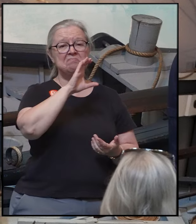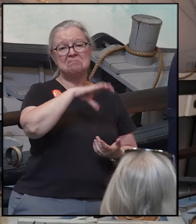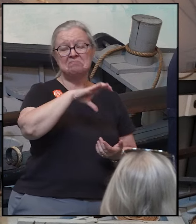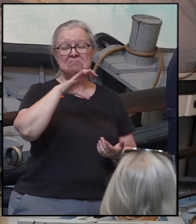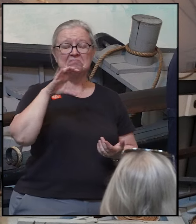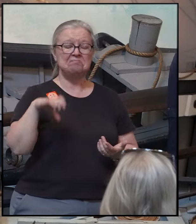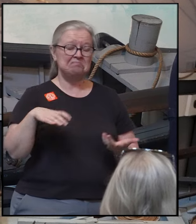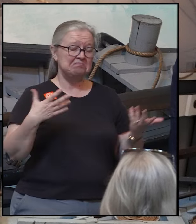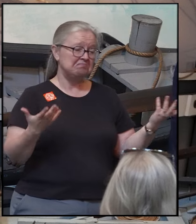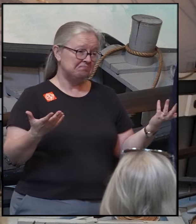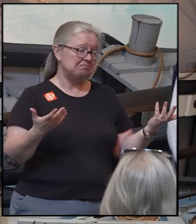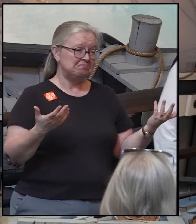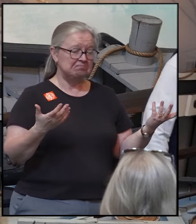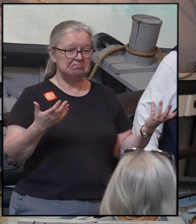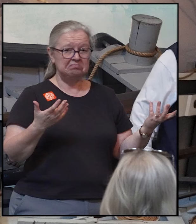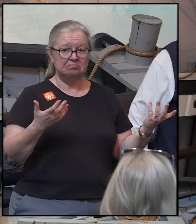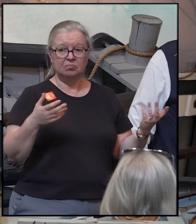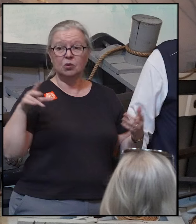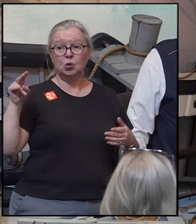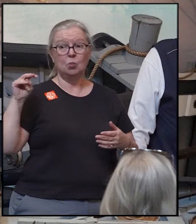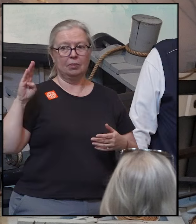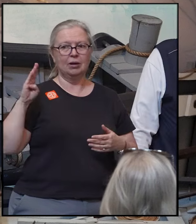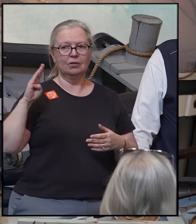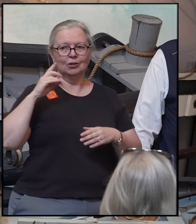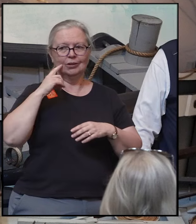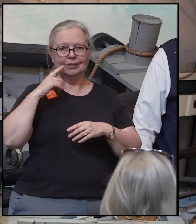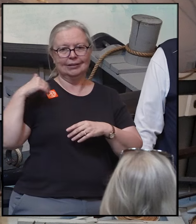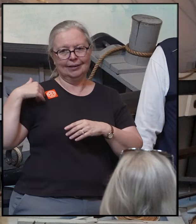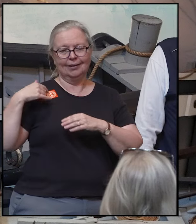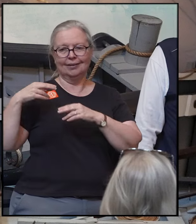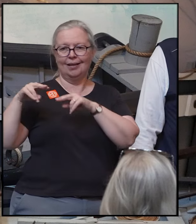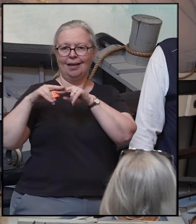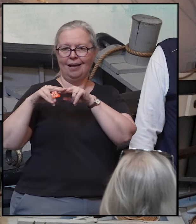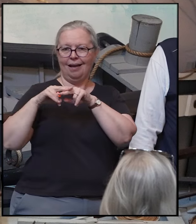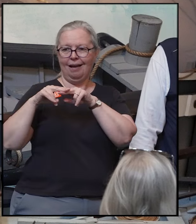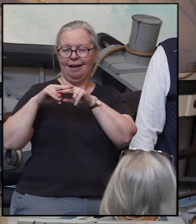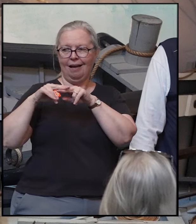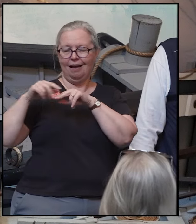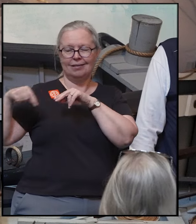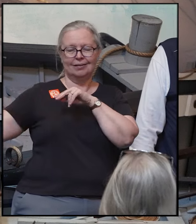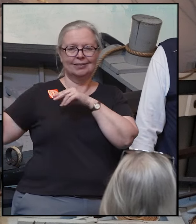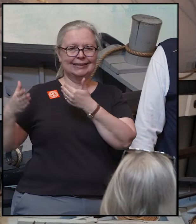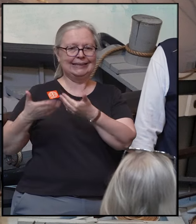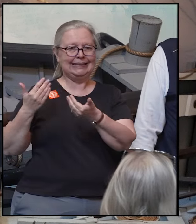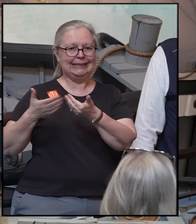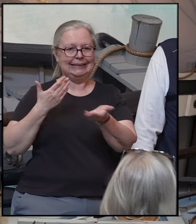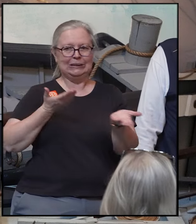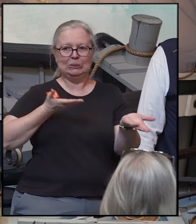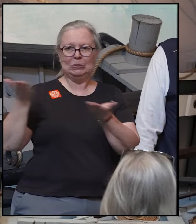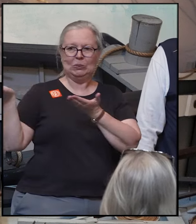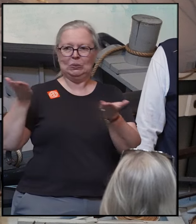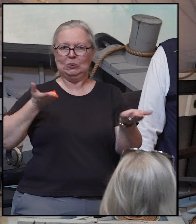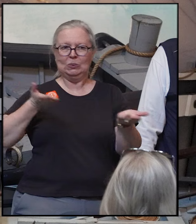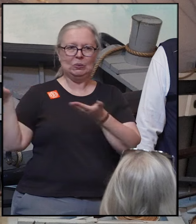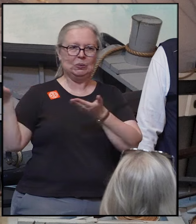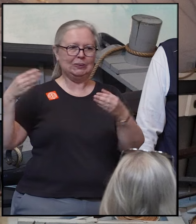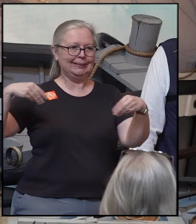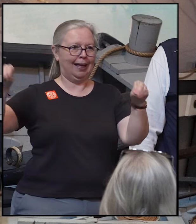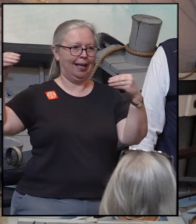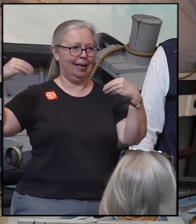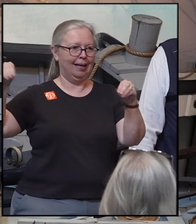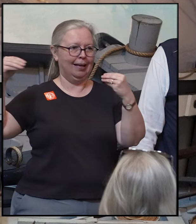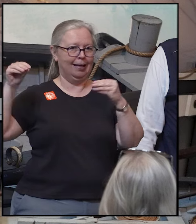Cod. And by this time, New Bedford was on the rail line, so it was much easier to move the oil into the country